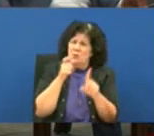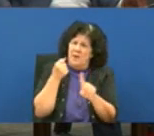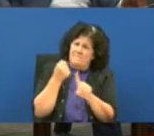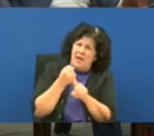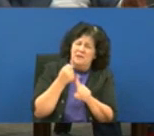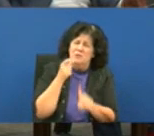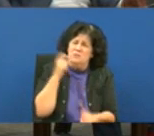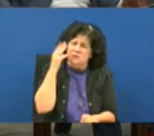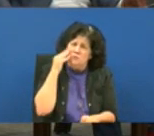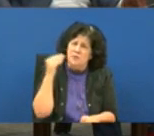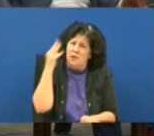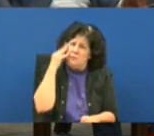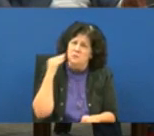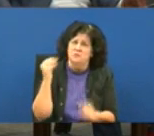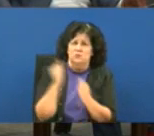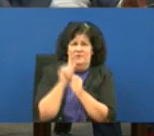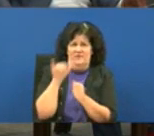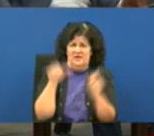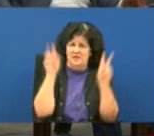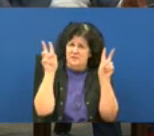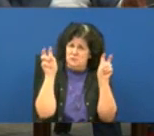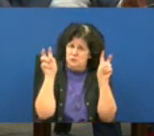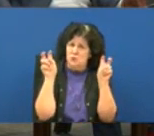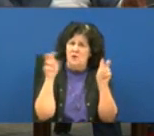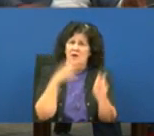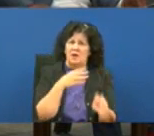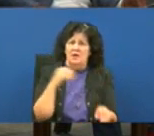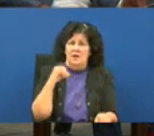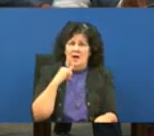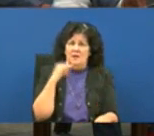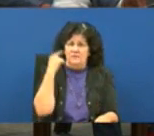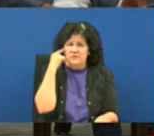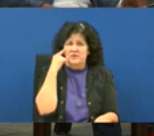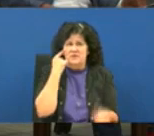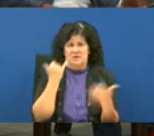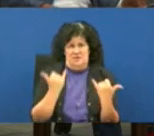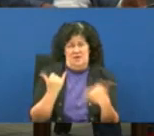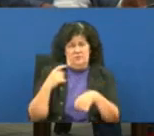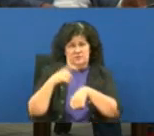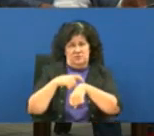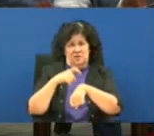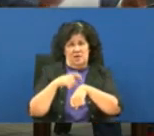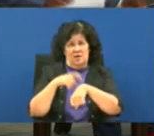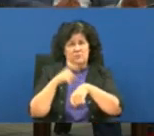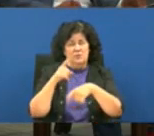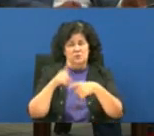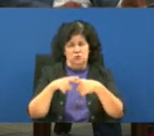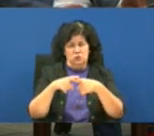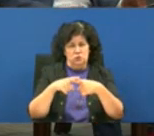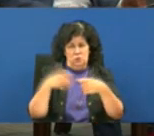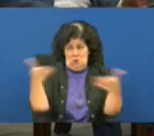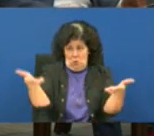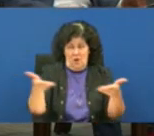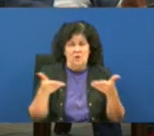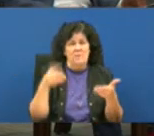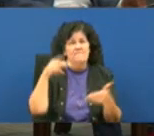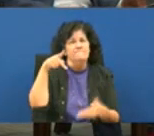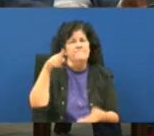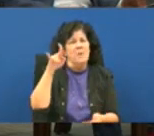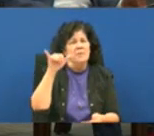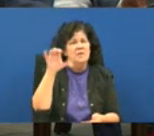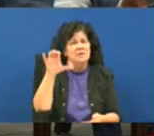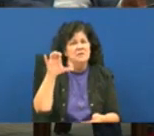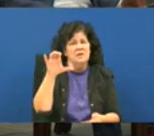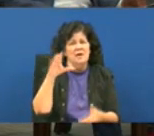experience with this very issue and um i think it's time that we bring uh the public to the table and let's really talk about